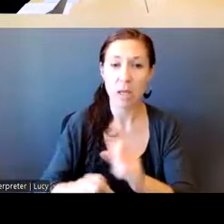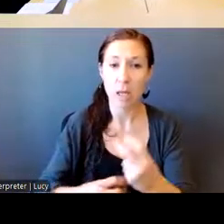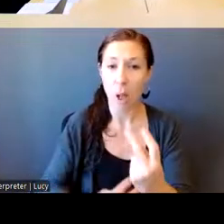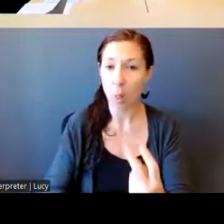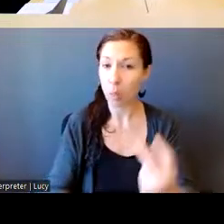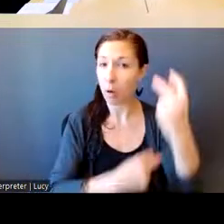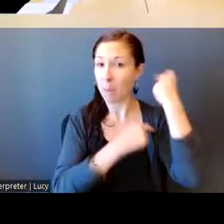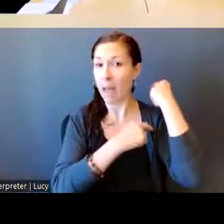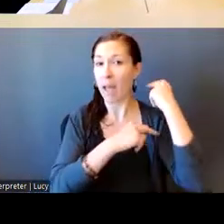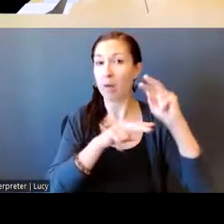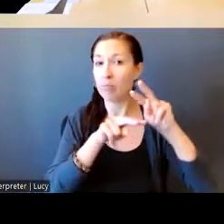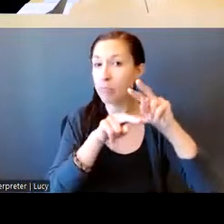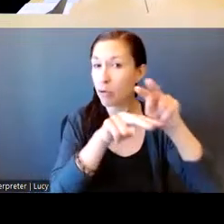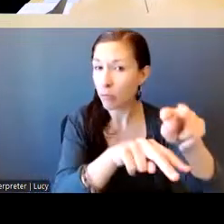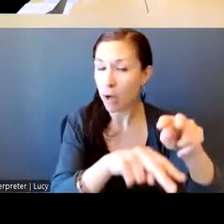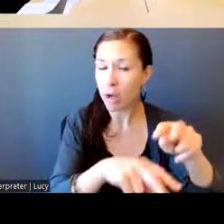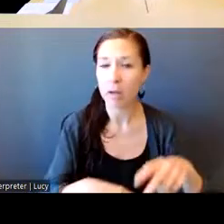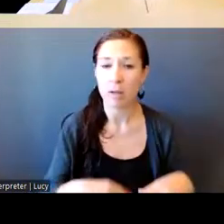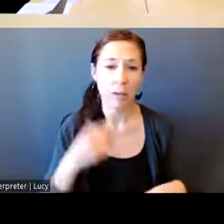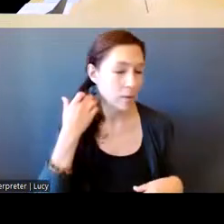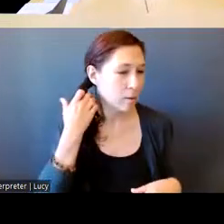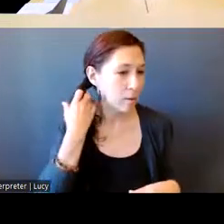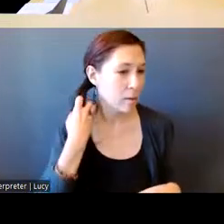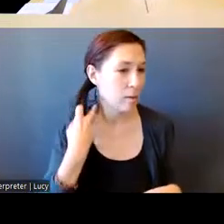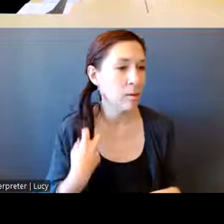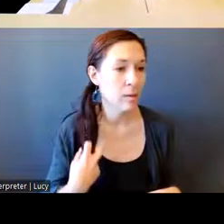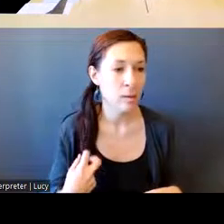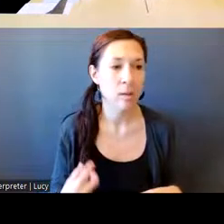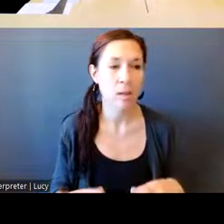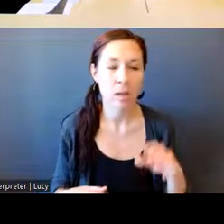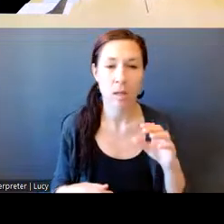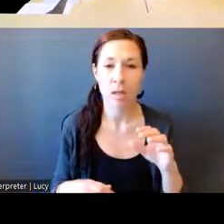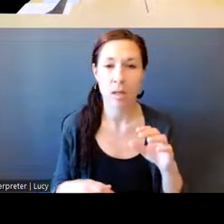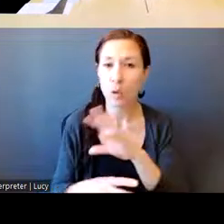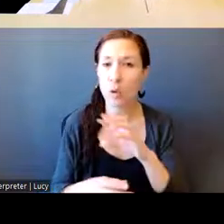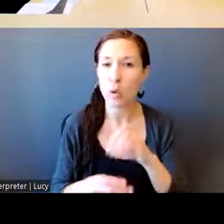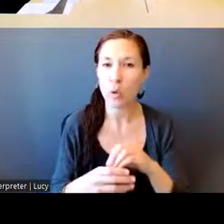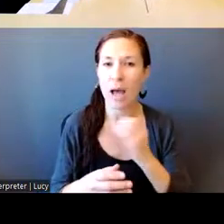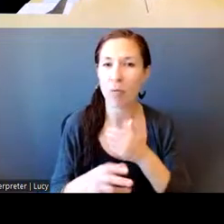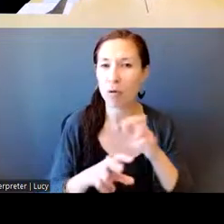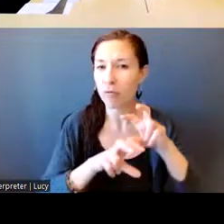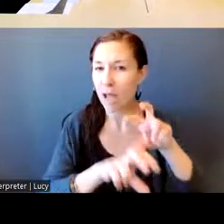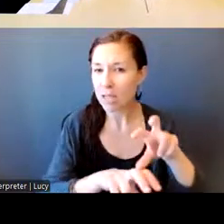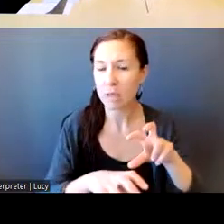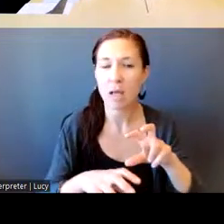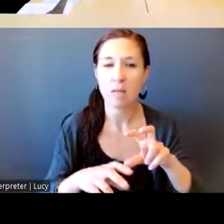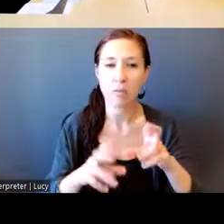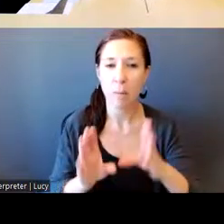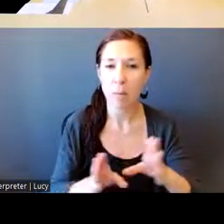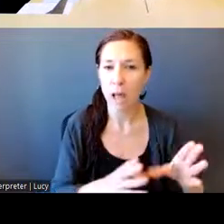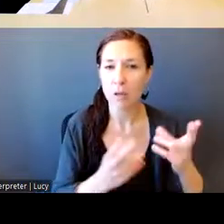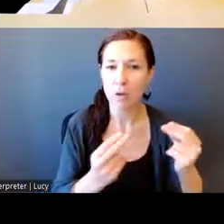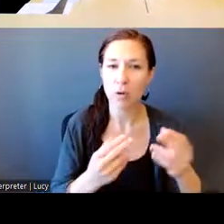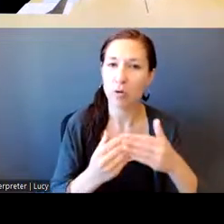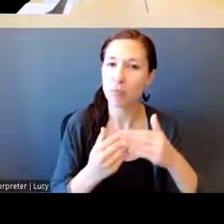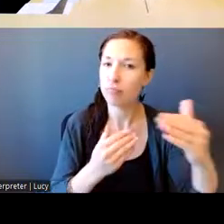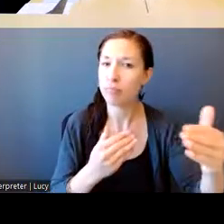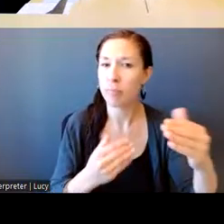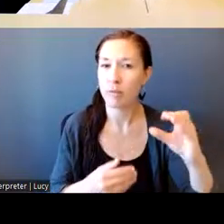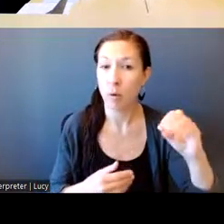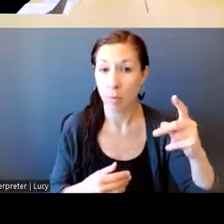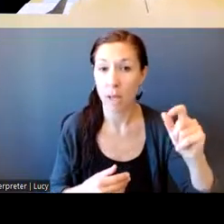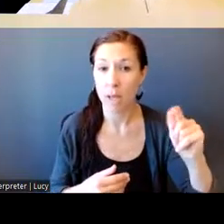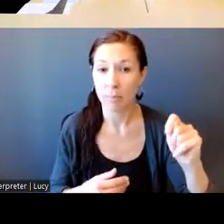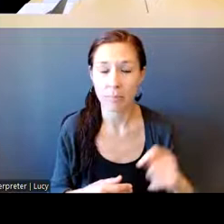includes the investments, but it also includes the stuff that we talked about, um, that we want to do in moving OPAC forward. Um, and